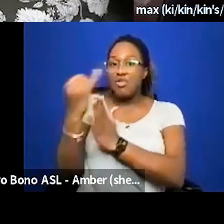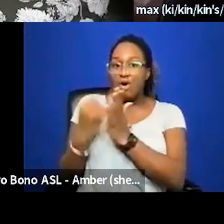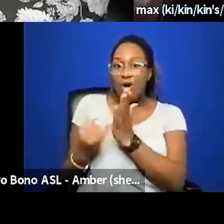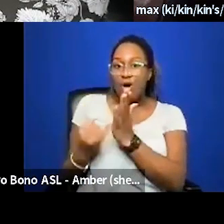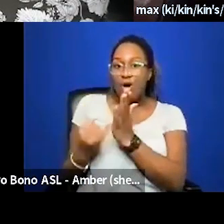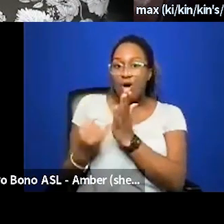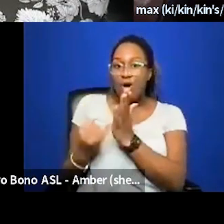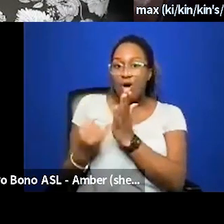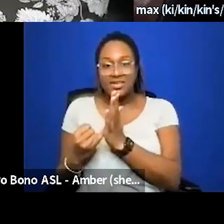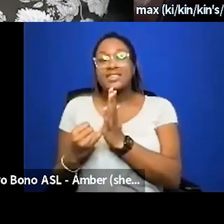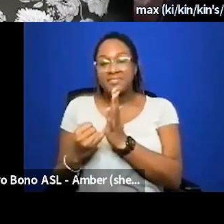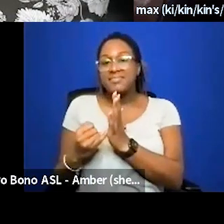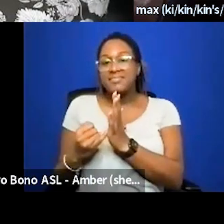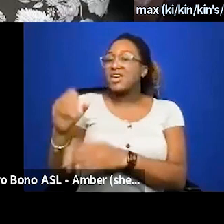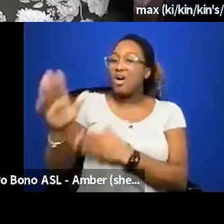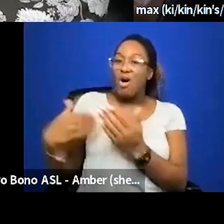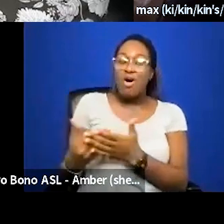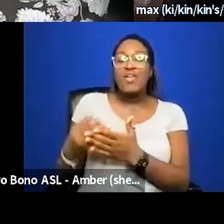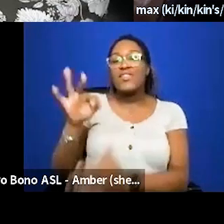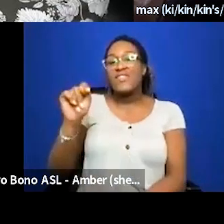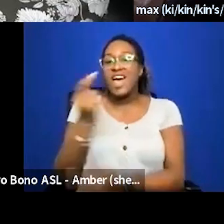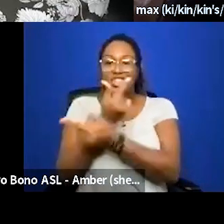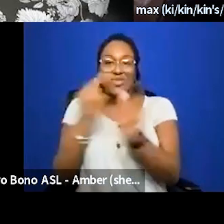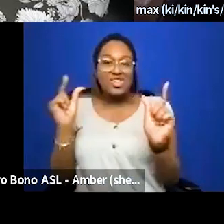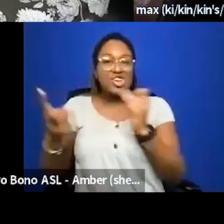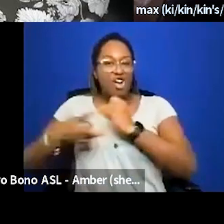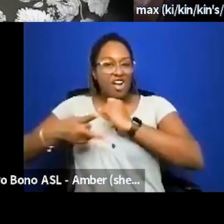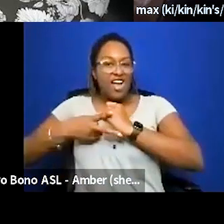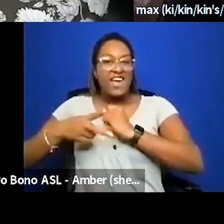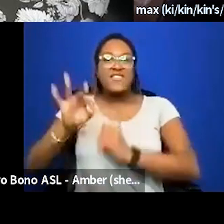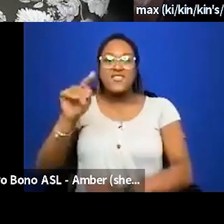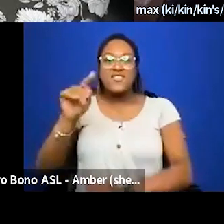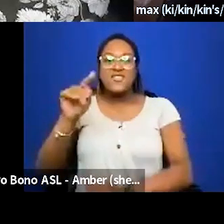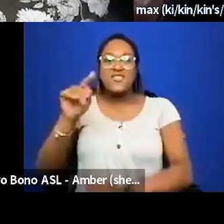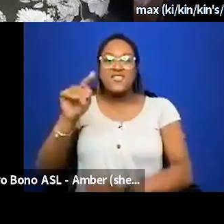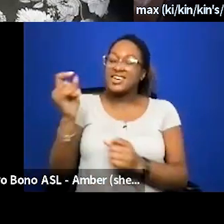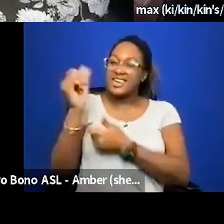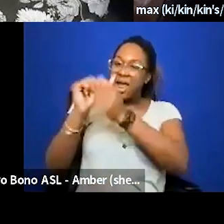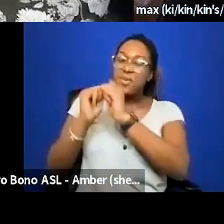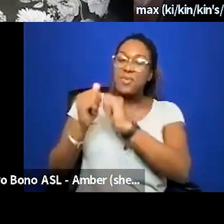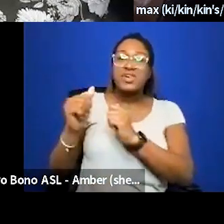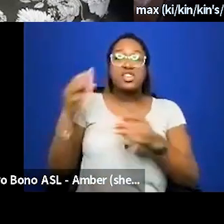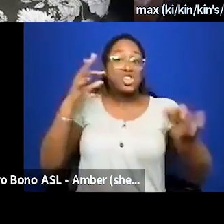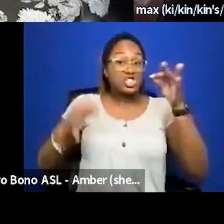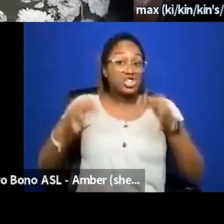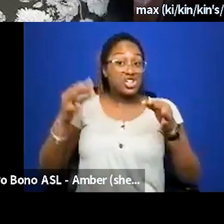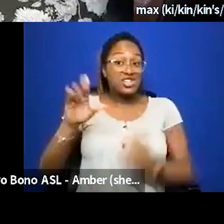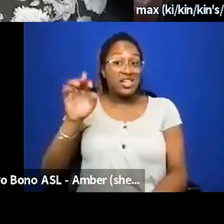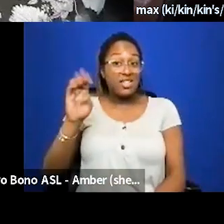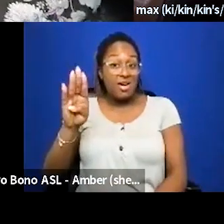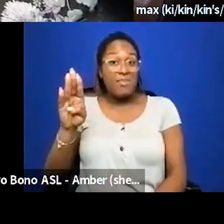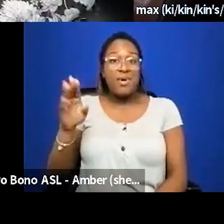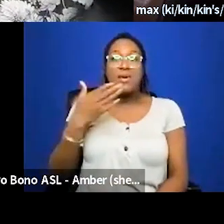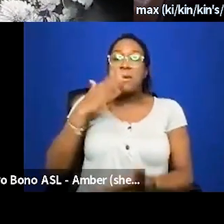the fat liberation archive the power to live campaign and the disability justice culture club bad crib and fat